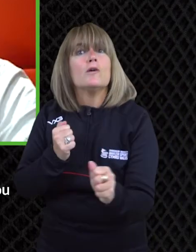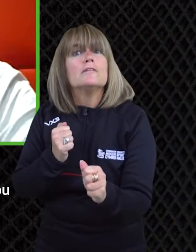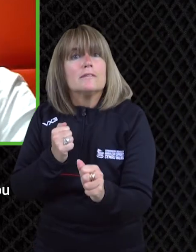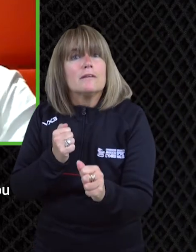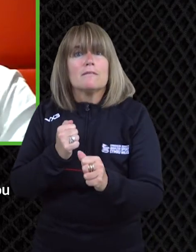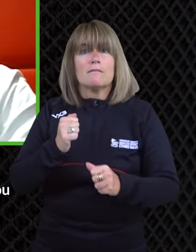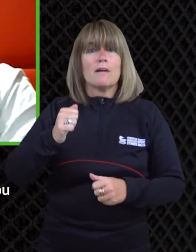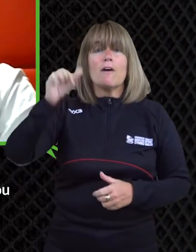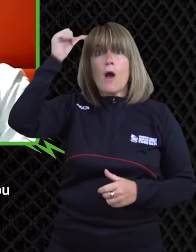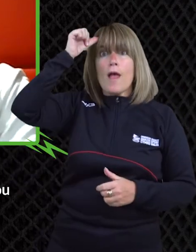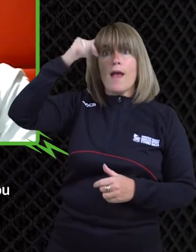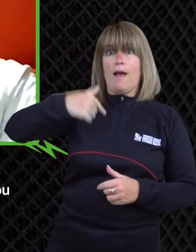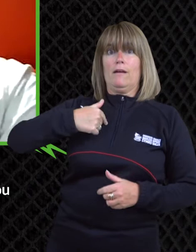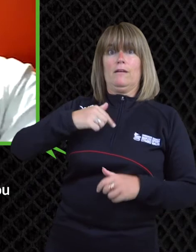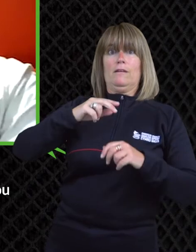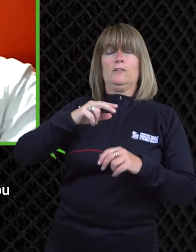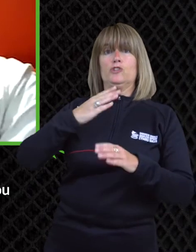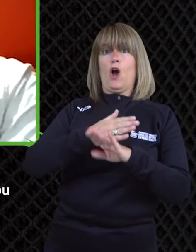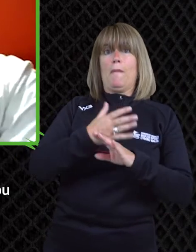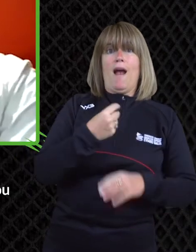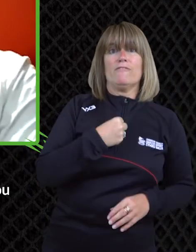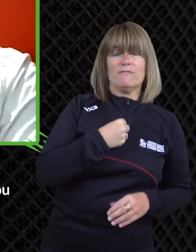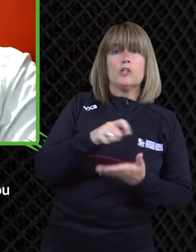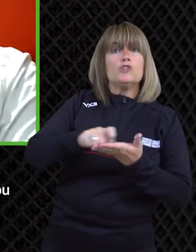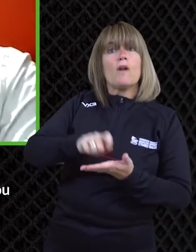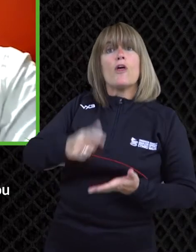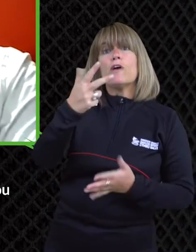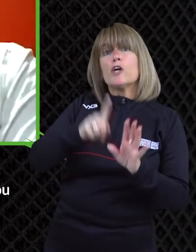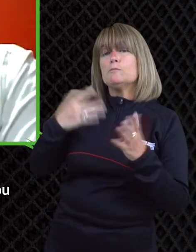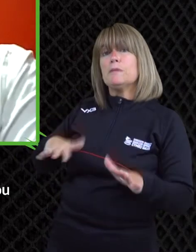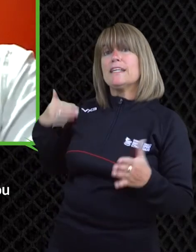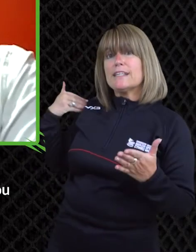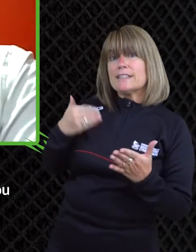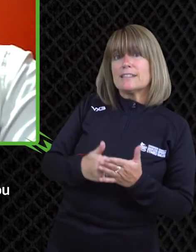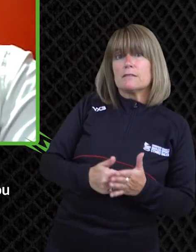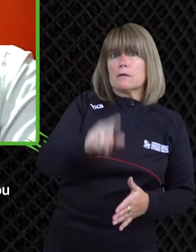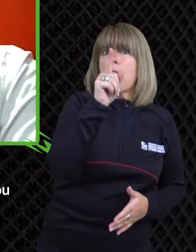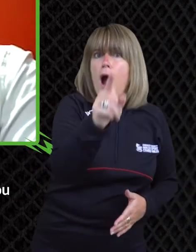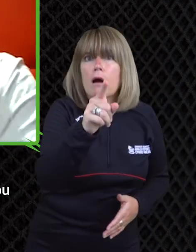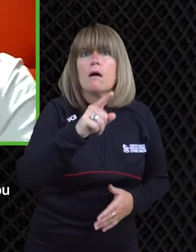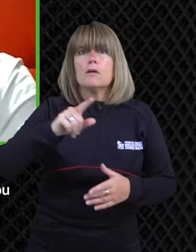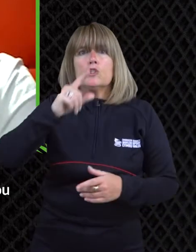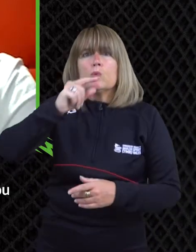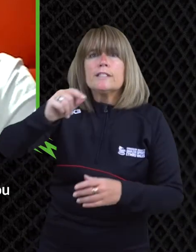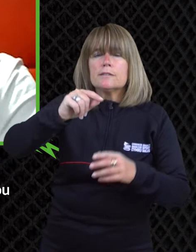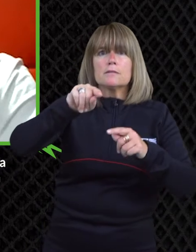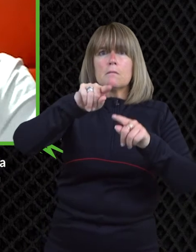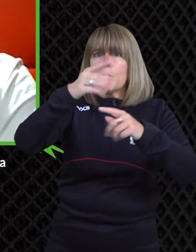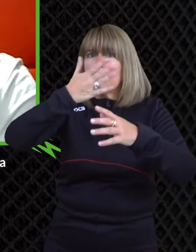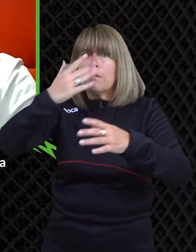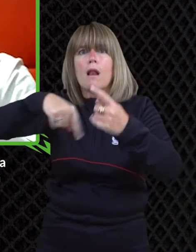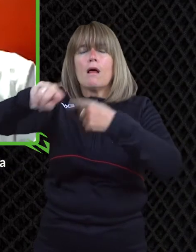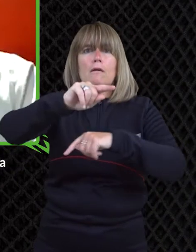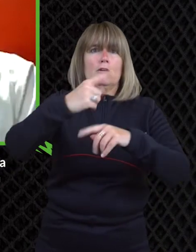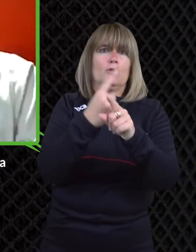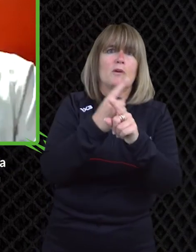learn from best practices even if you haven't got a job you could at least you know make shot make shockwaves in in social media i try and